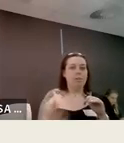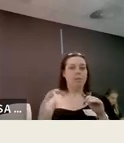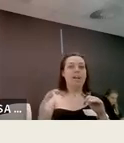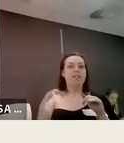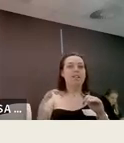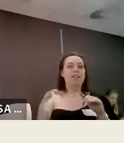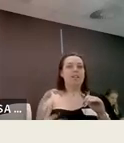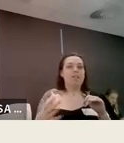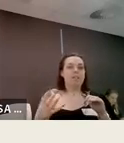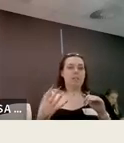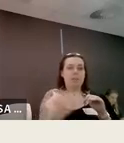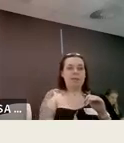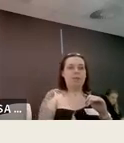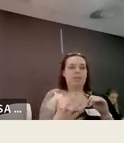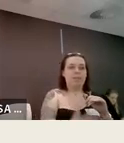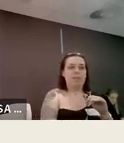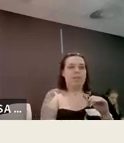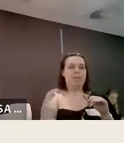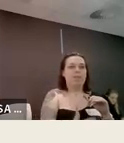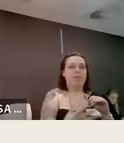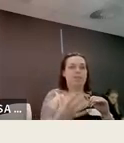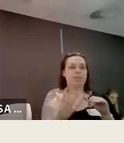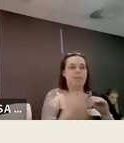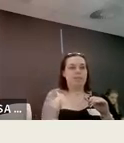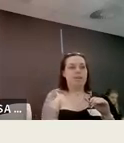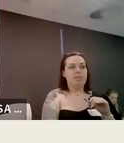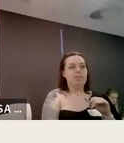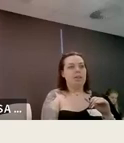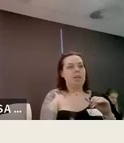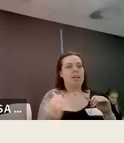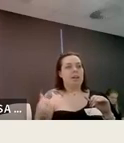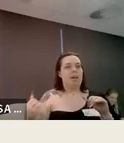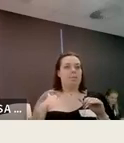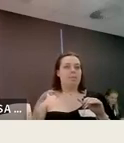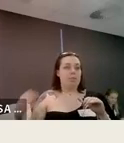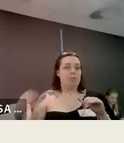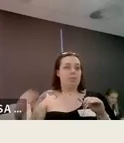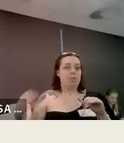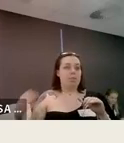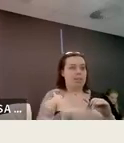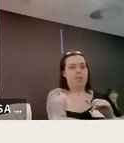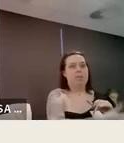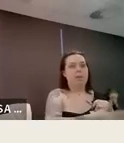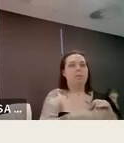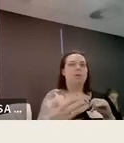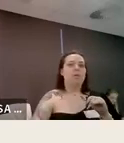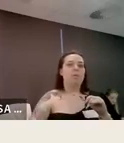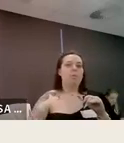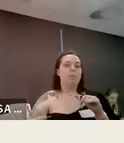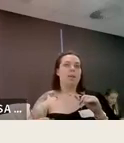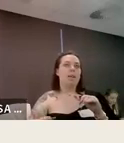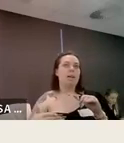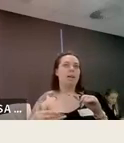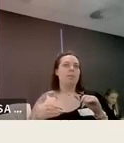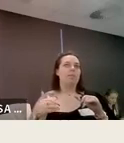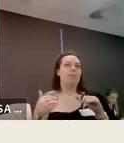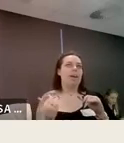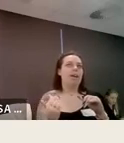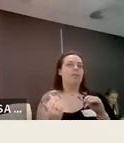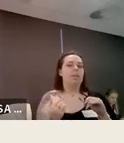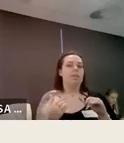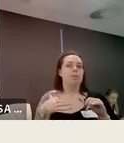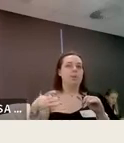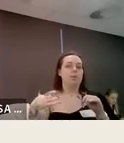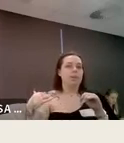who are afraid to speak to accessibility services themselves um directly to people who would be